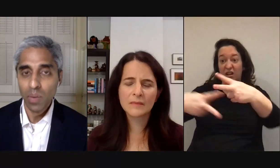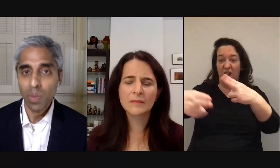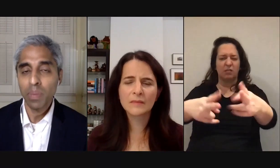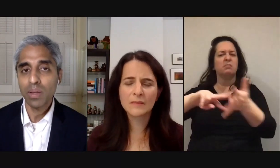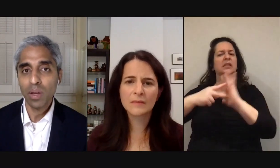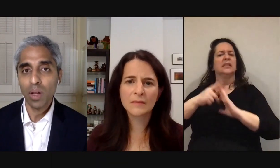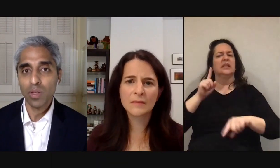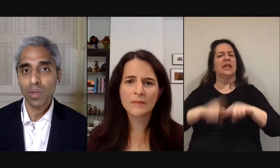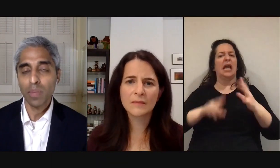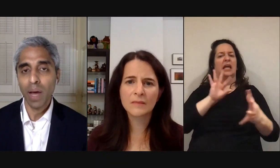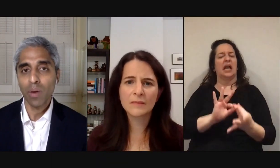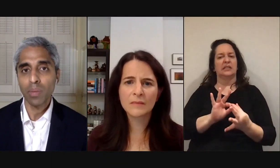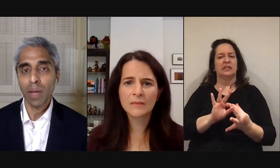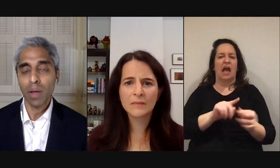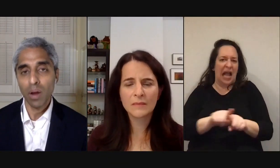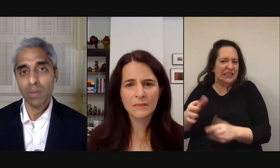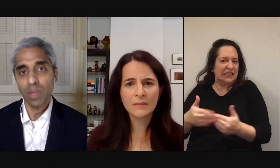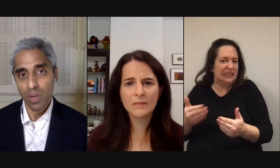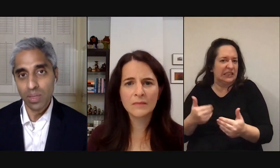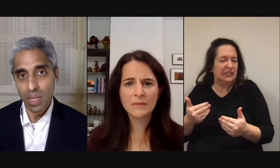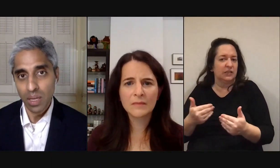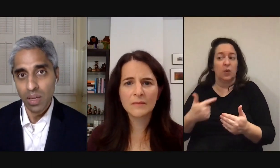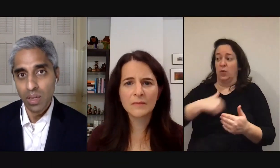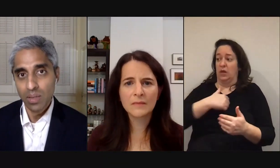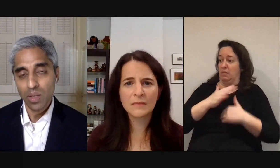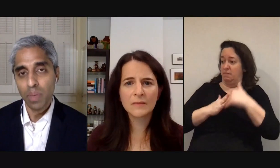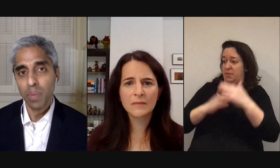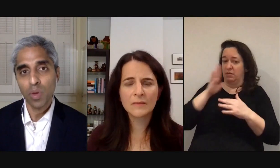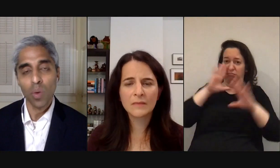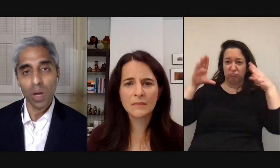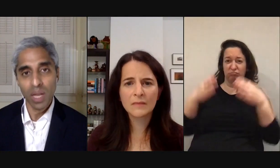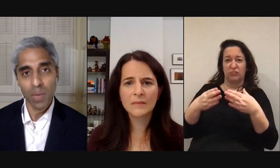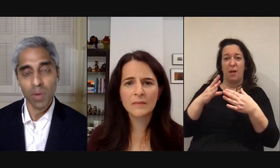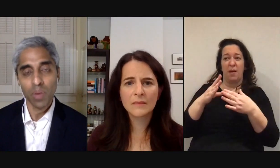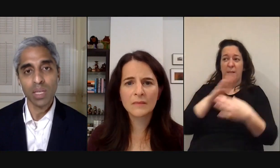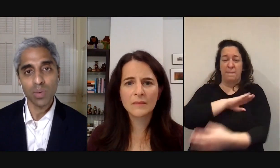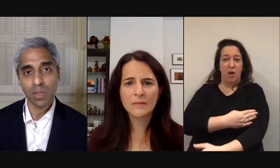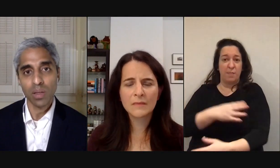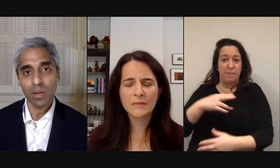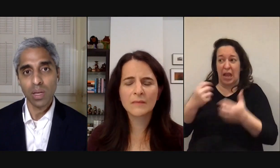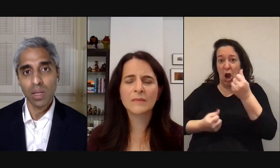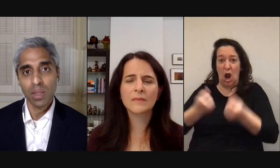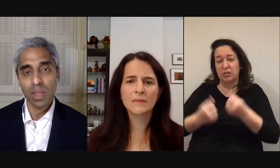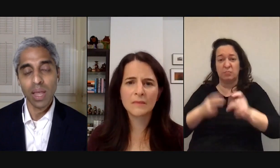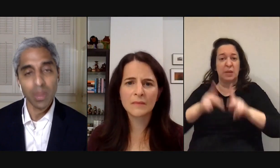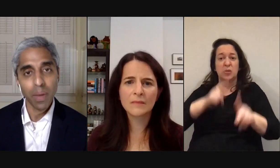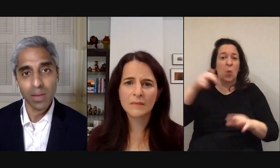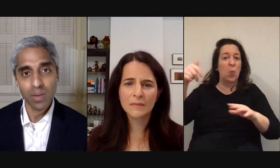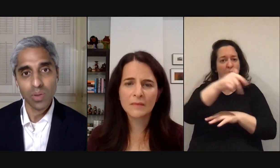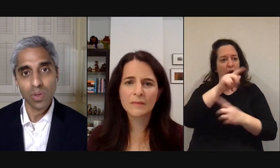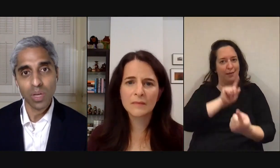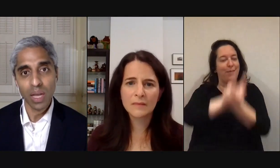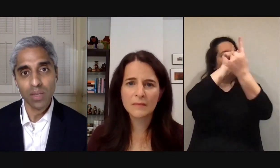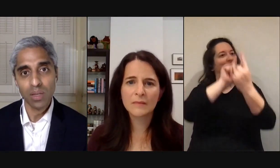when we build a culture that's powered by cars increasingly such that people don't walk anywhere and run into each other then that